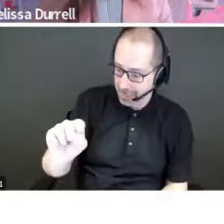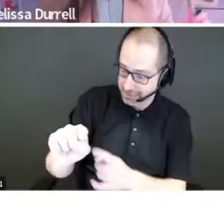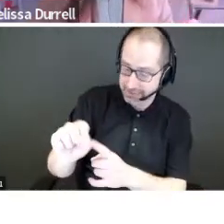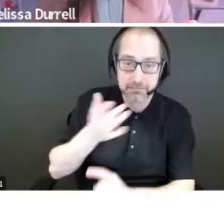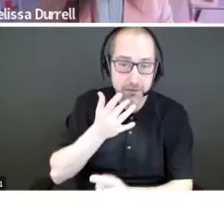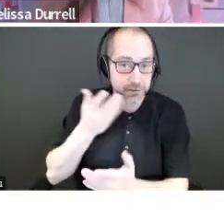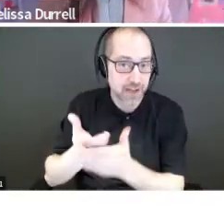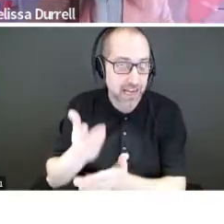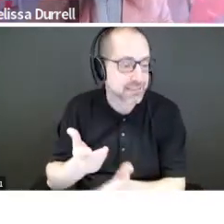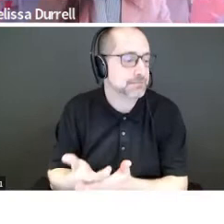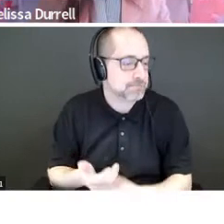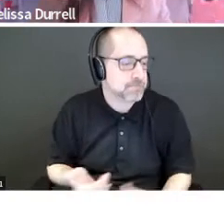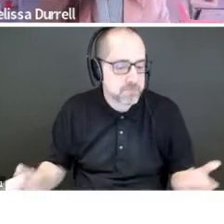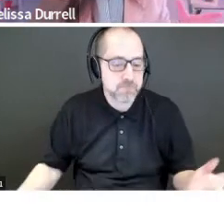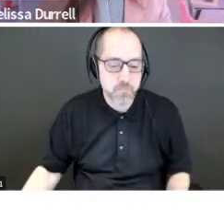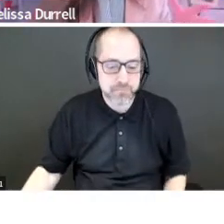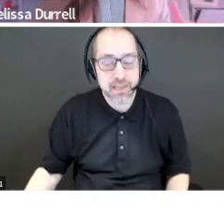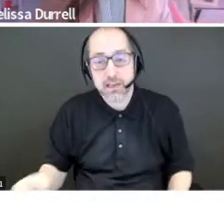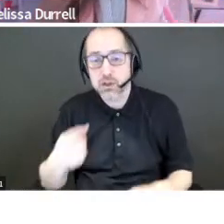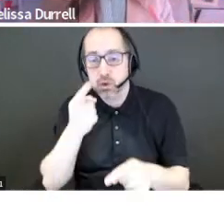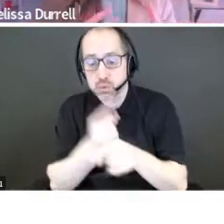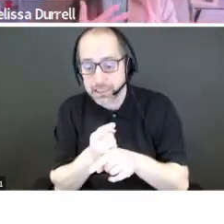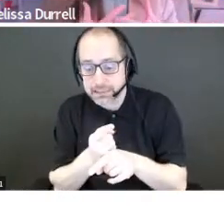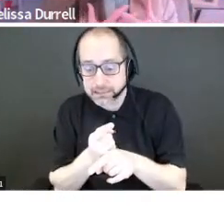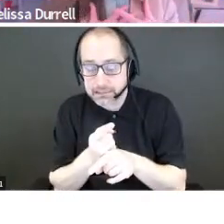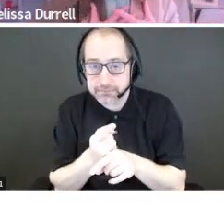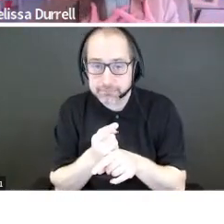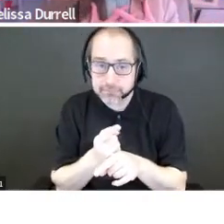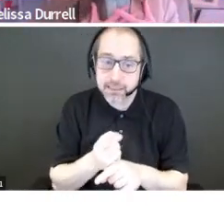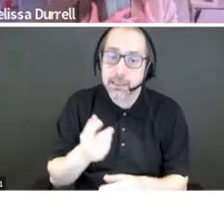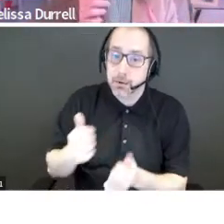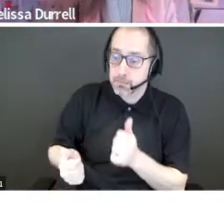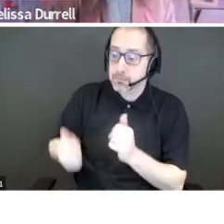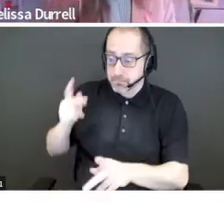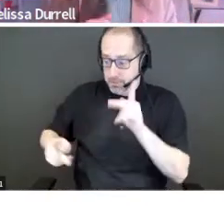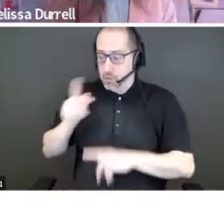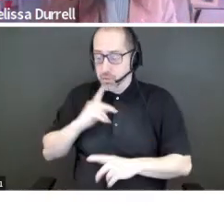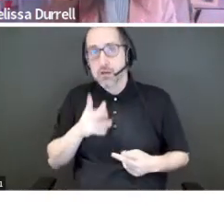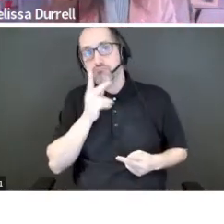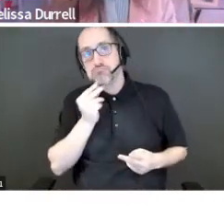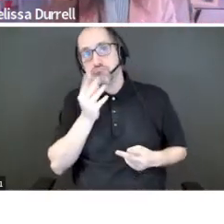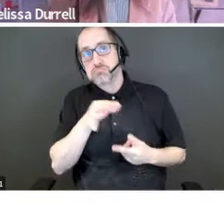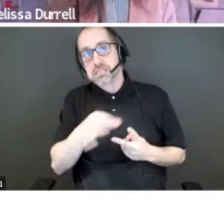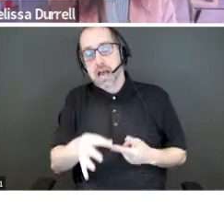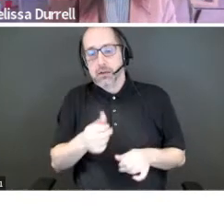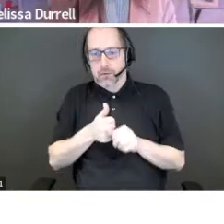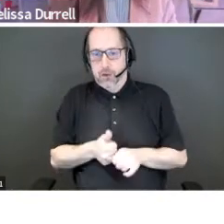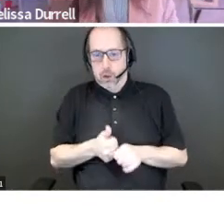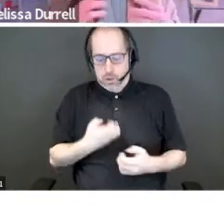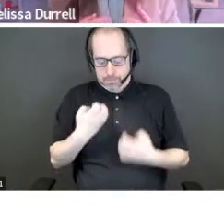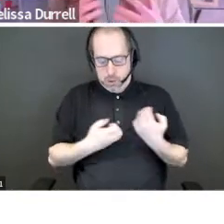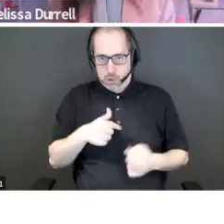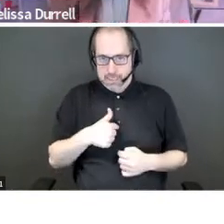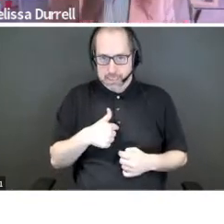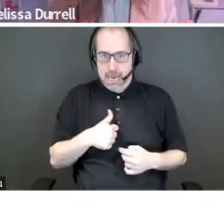right. Well, you're kind of right here. People make decisions based on emotions, and then they look for the facts to back them up.